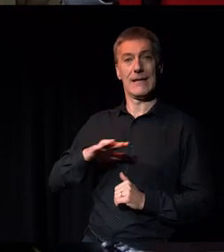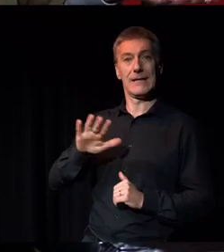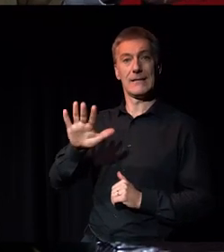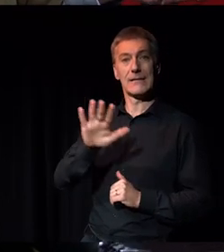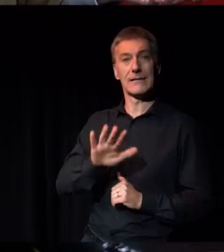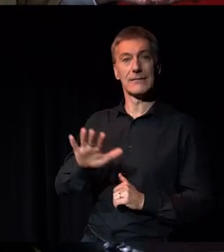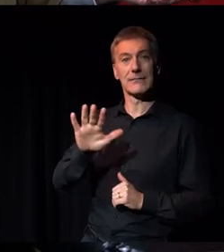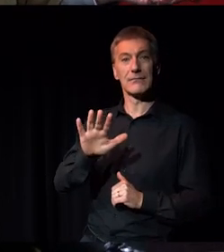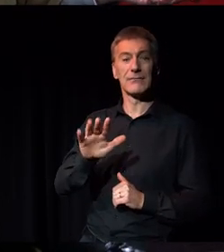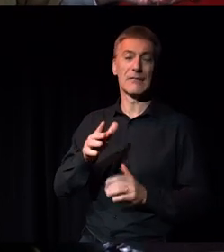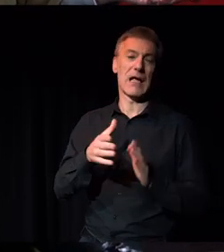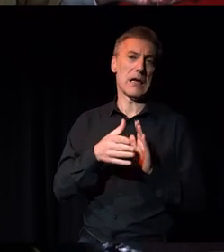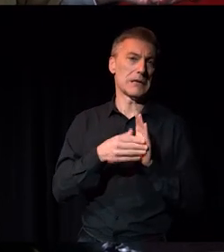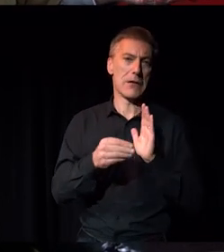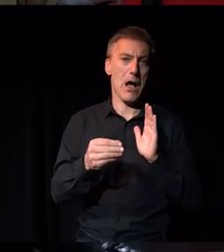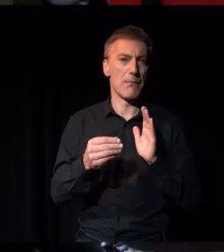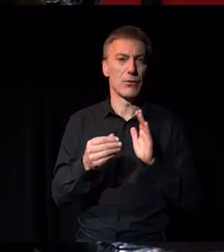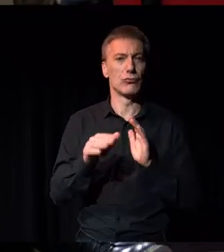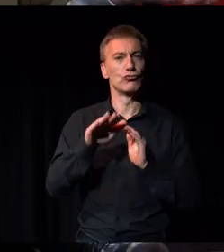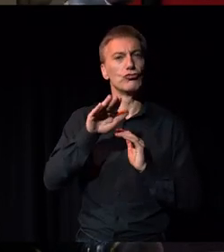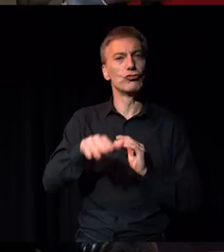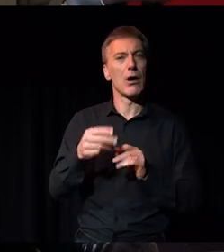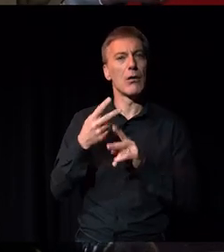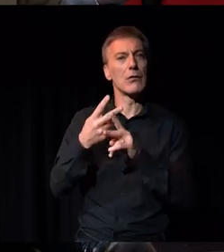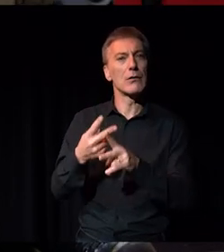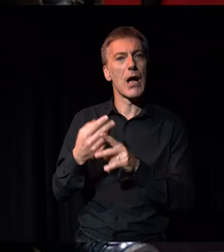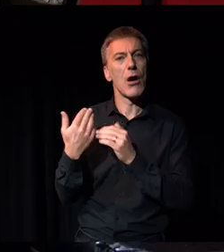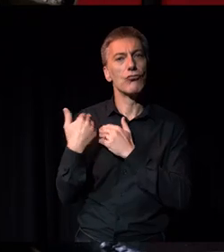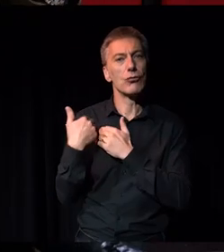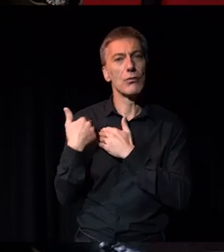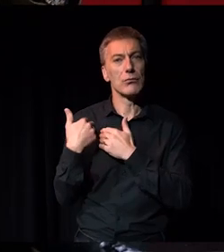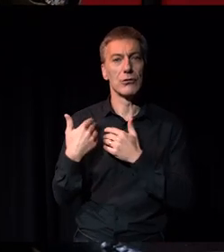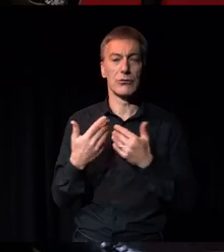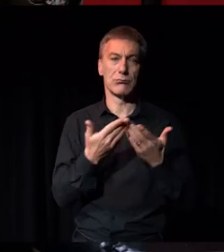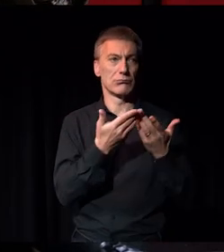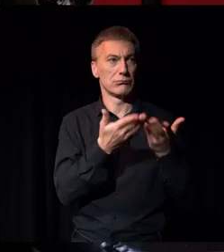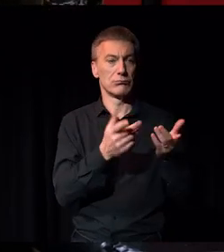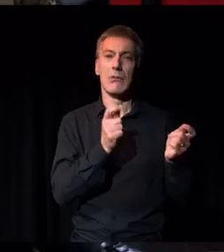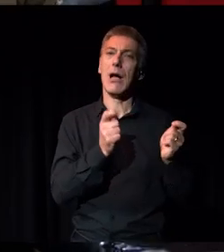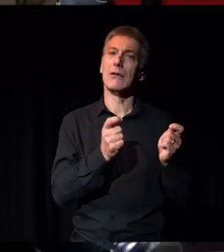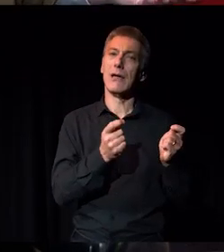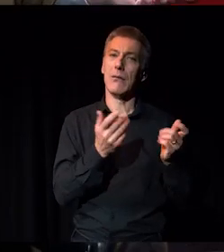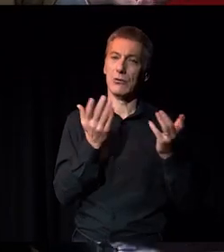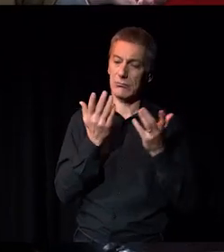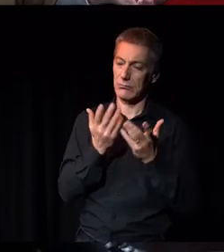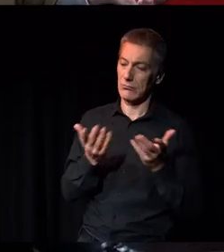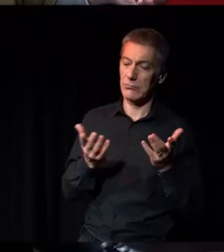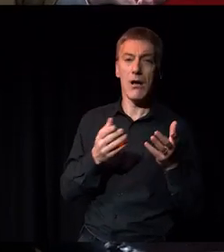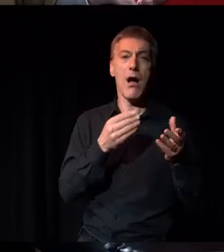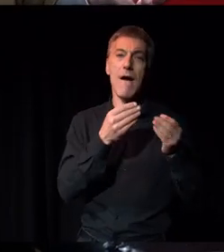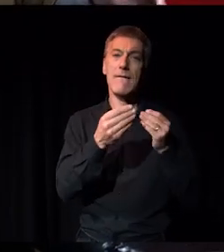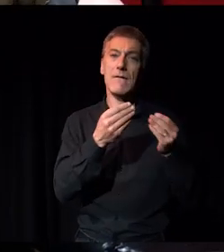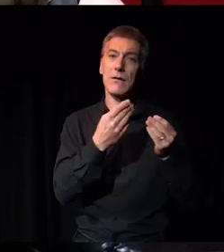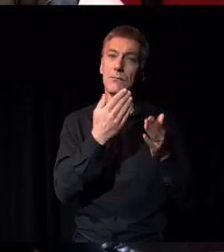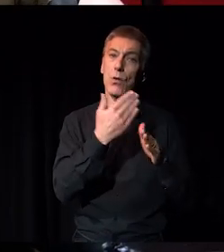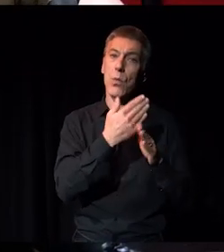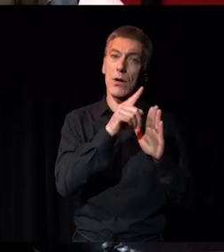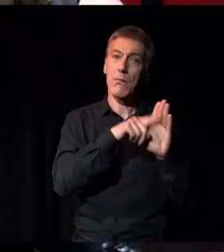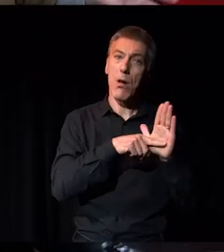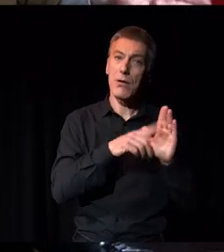when more women have childcare responsibilities, how they're going to adapt to that? You know, what is your flexible working policy?